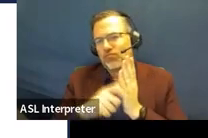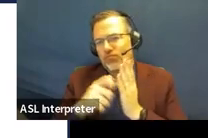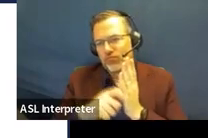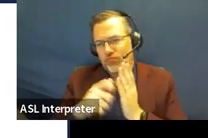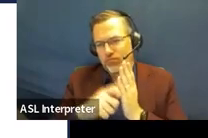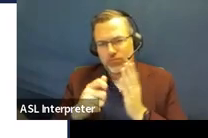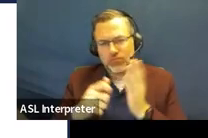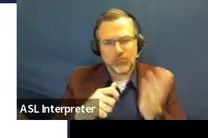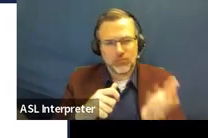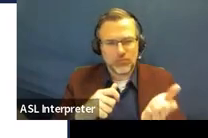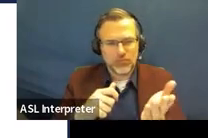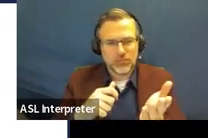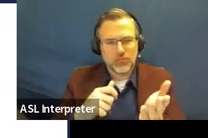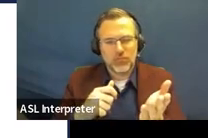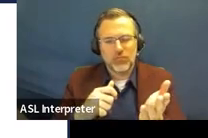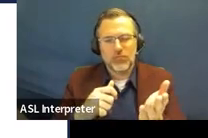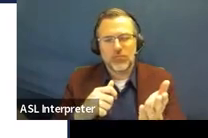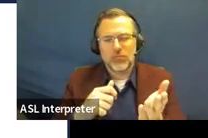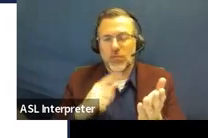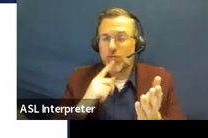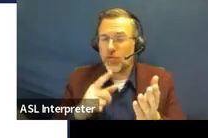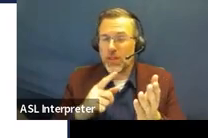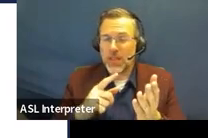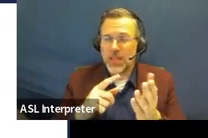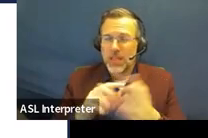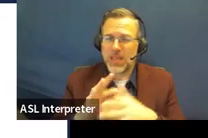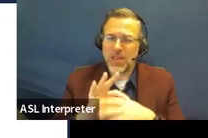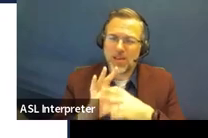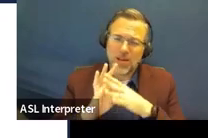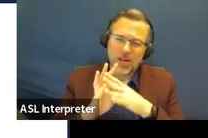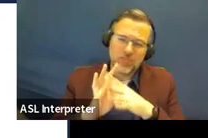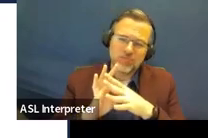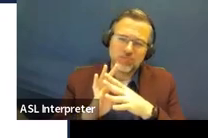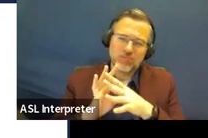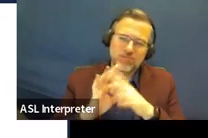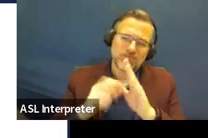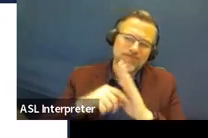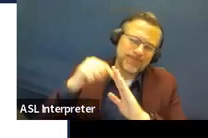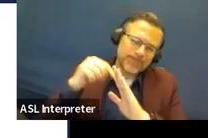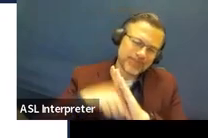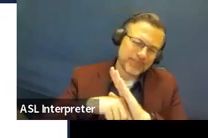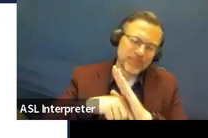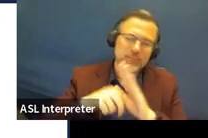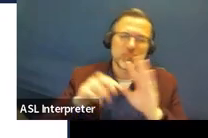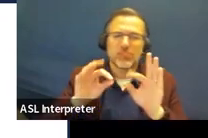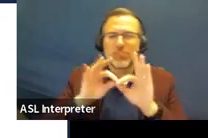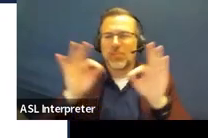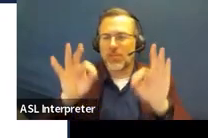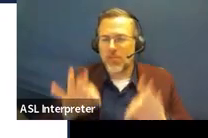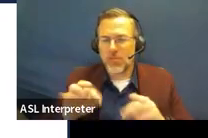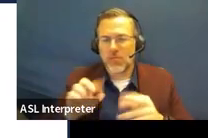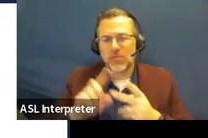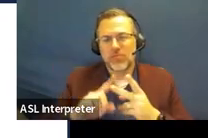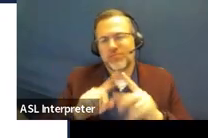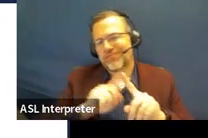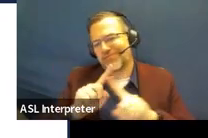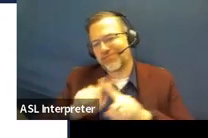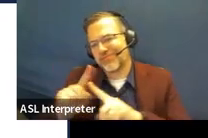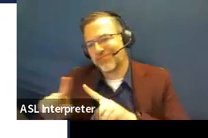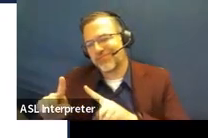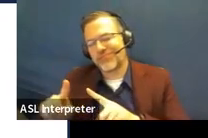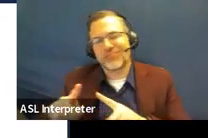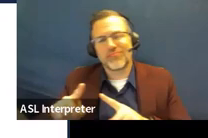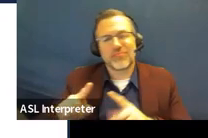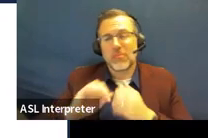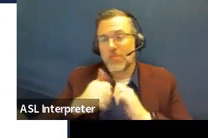excellent resource. It has, it goes into depth for all of these things. It tells you about forms and how to fill them out. It's a great resource.